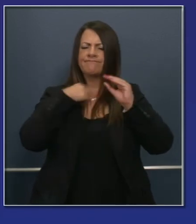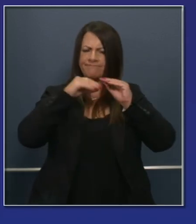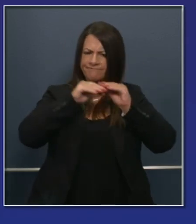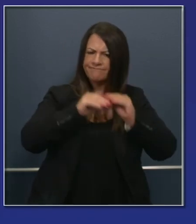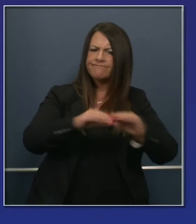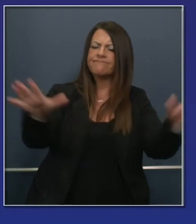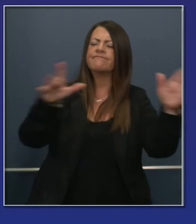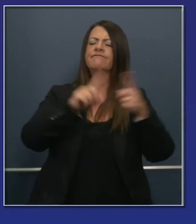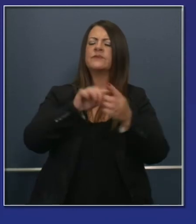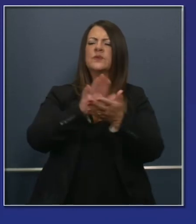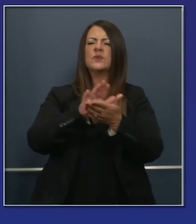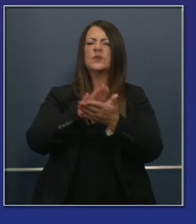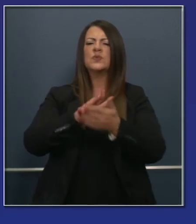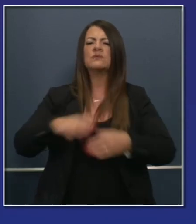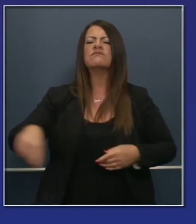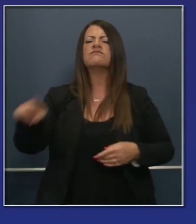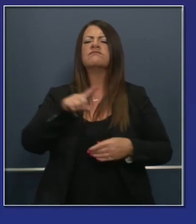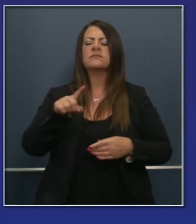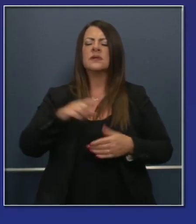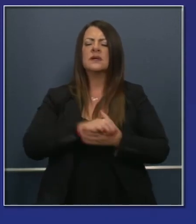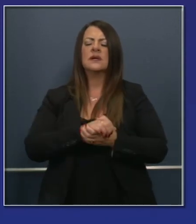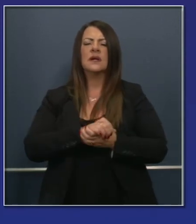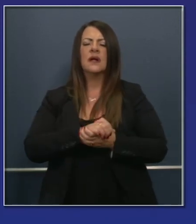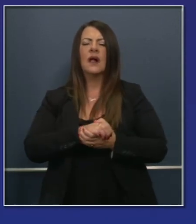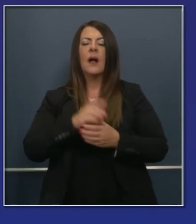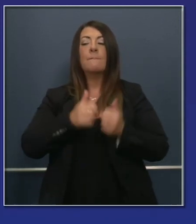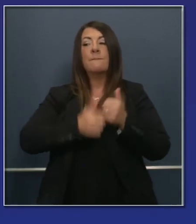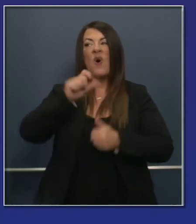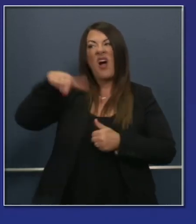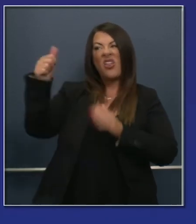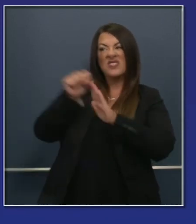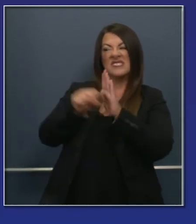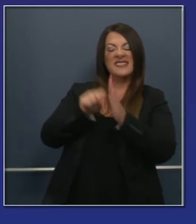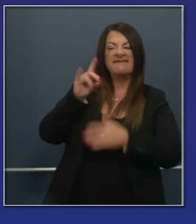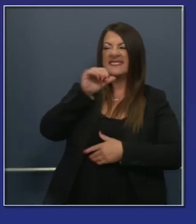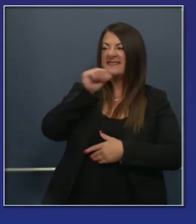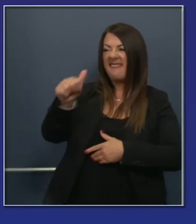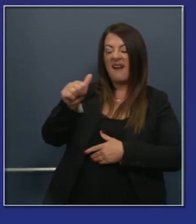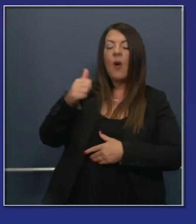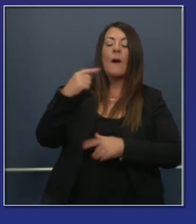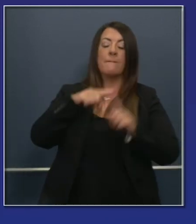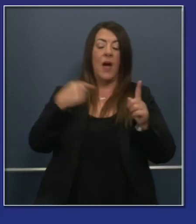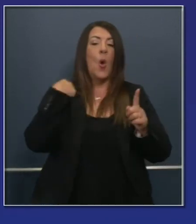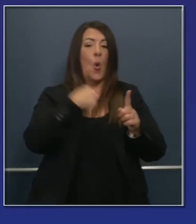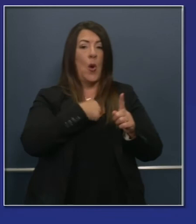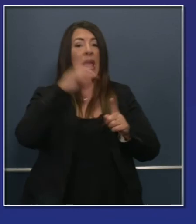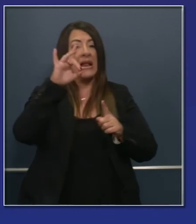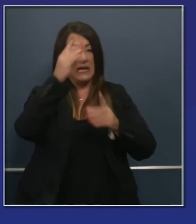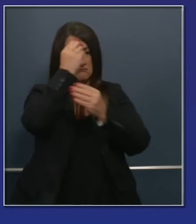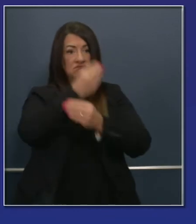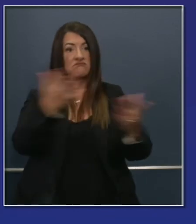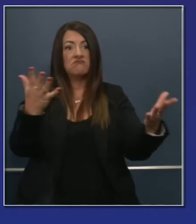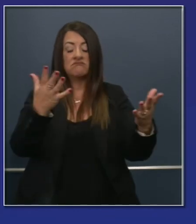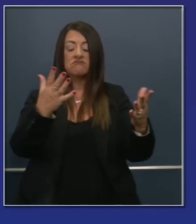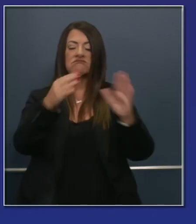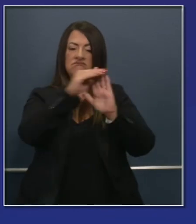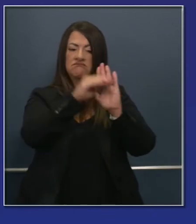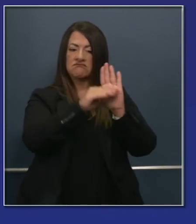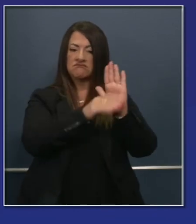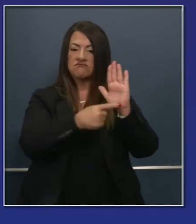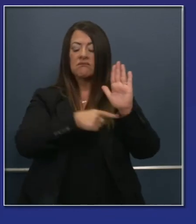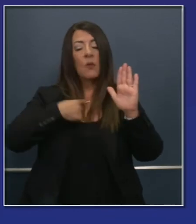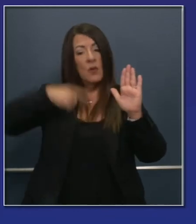upon our analysis of states have not done this but California did we put out expectations guide rails with